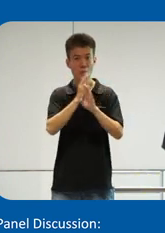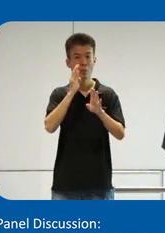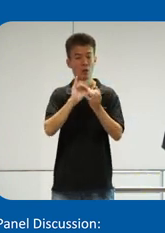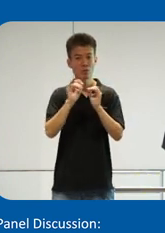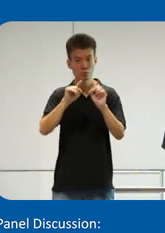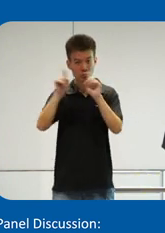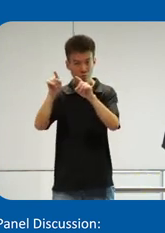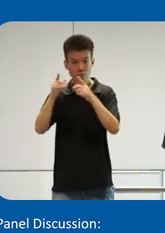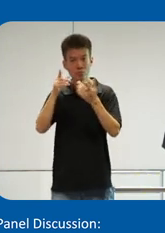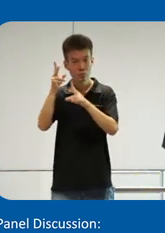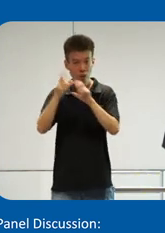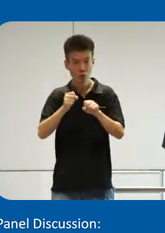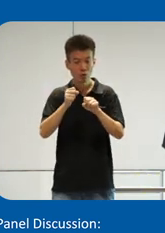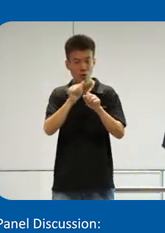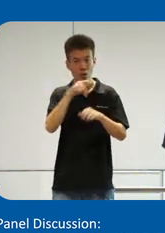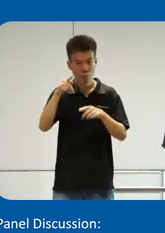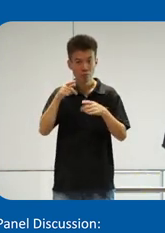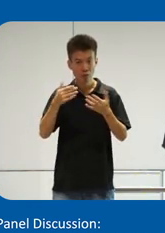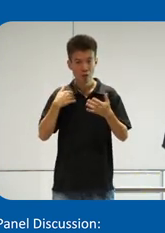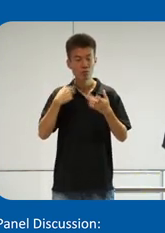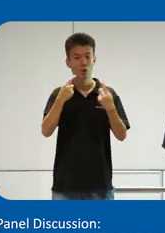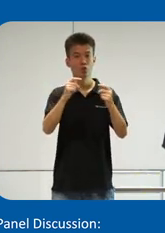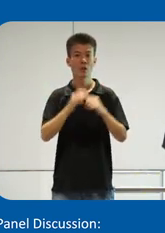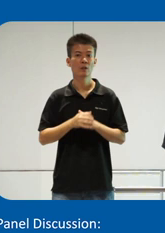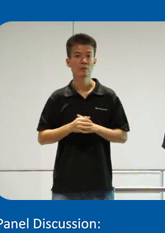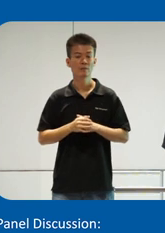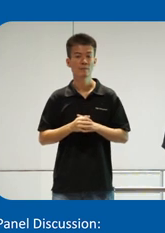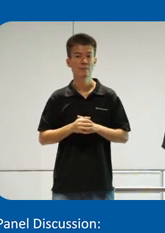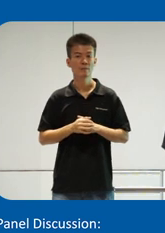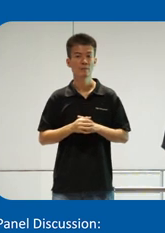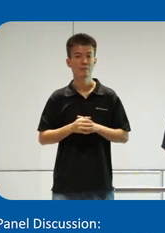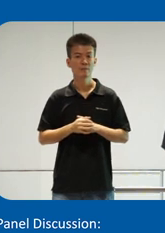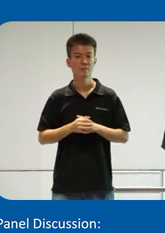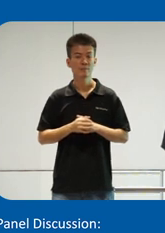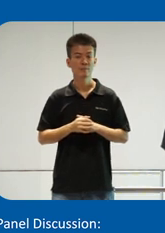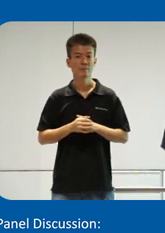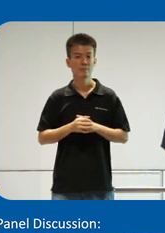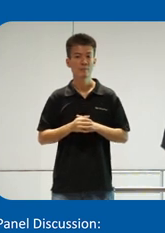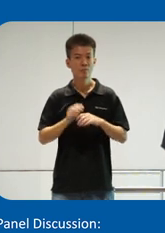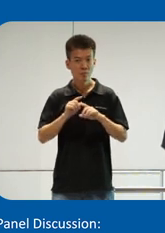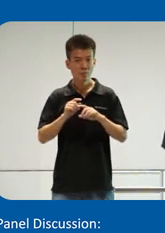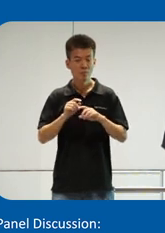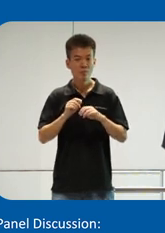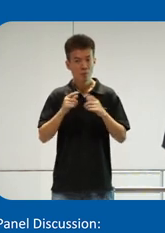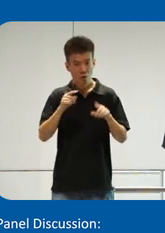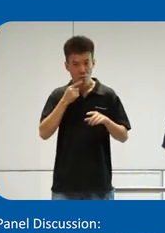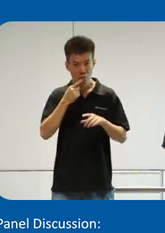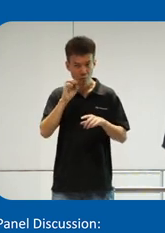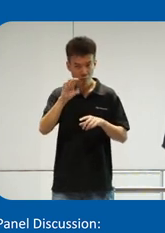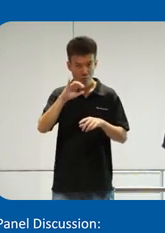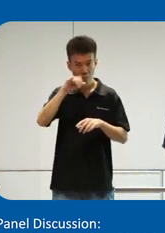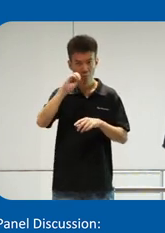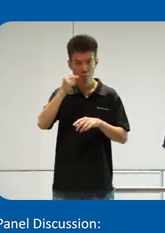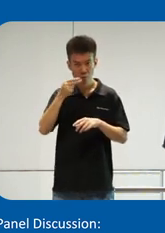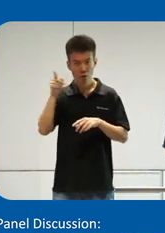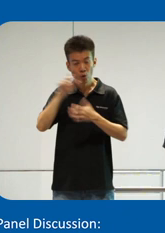Please go down there, download the app, have a try, all right? Now, but, and I want to highlight to Josh your